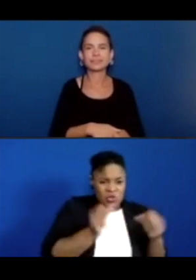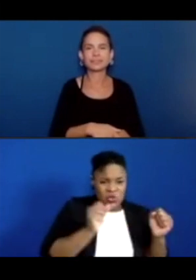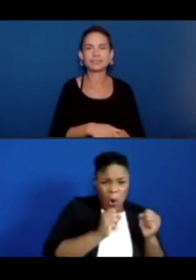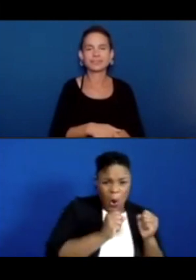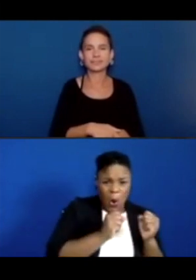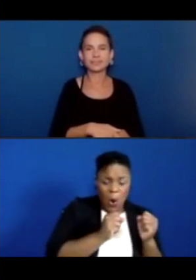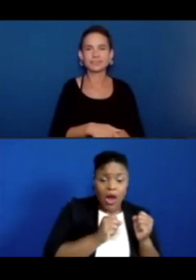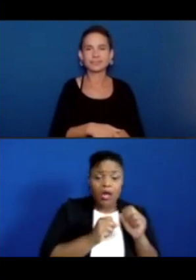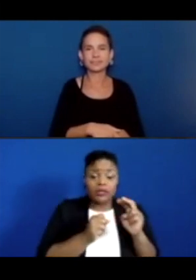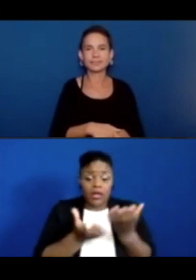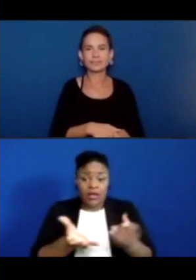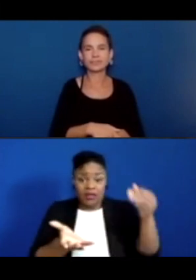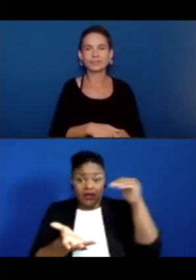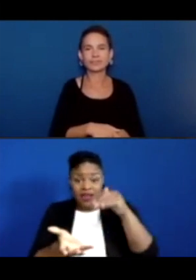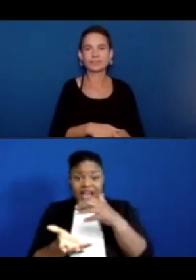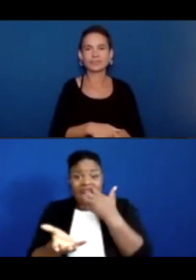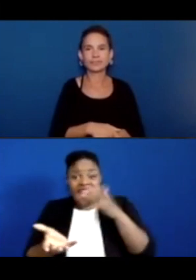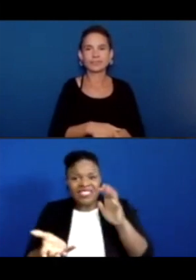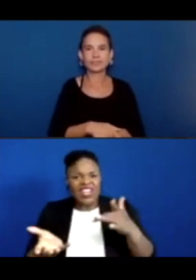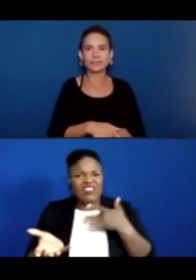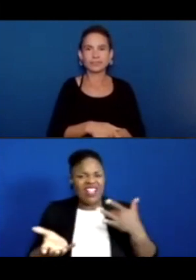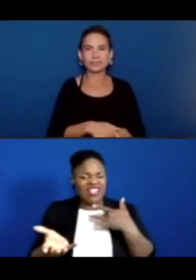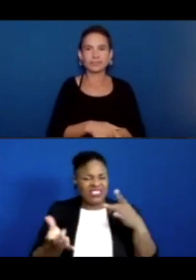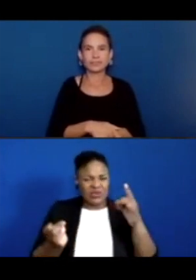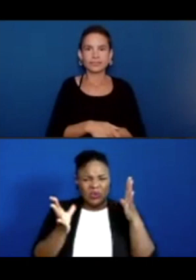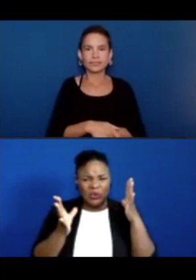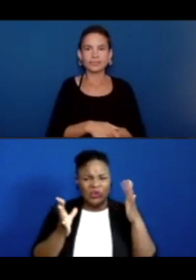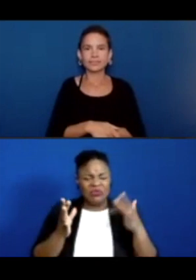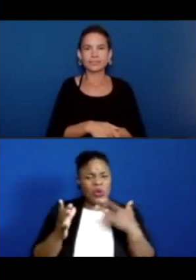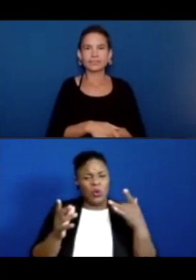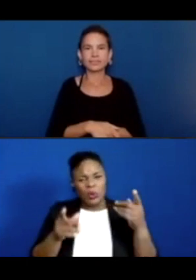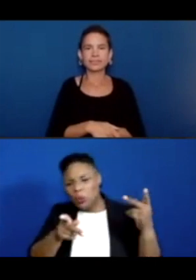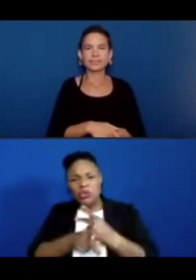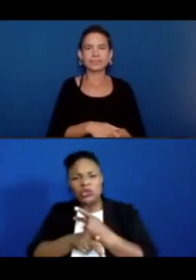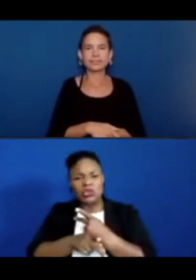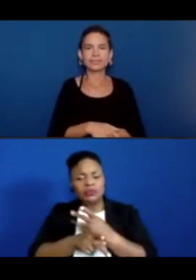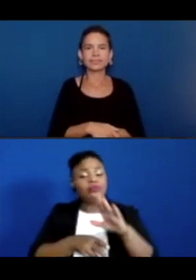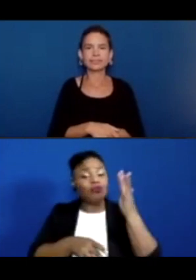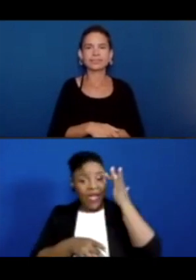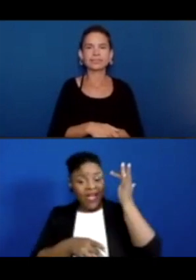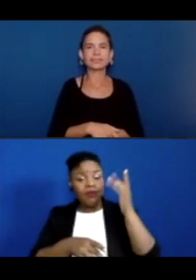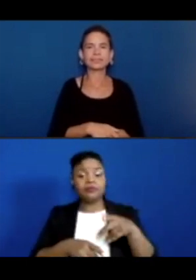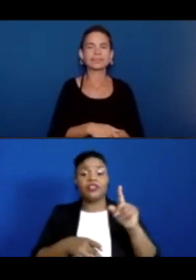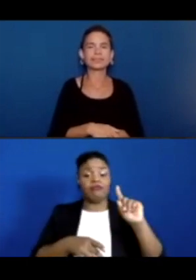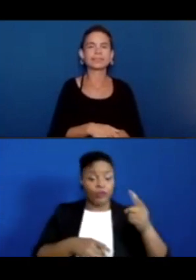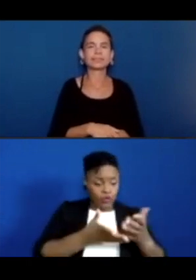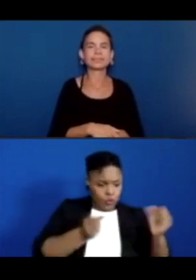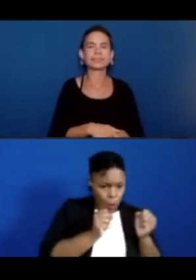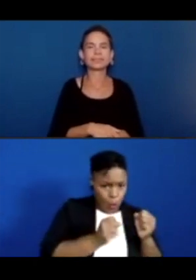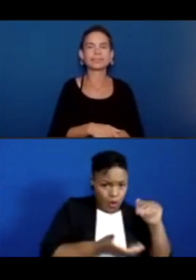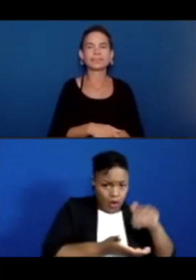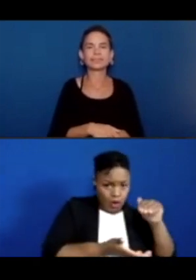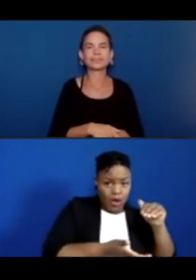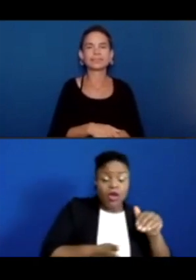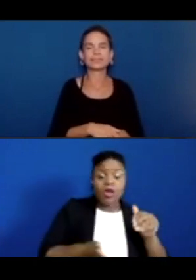was. But because I was in the cold first, it kind of made me not feel so hot. Not everybody just wants